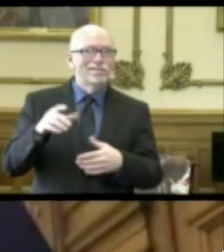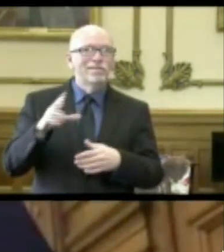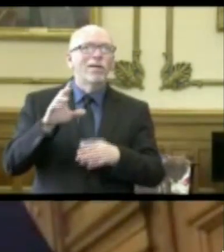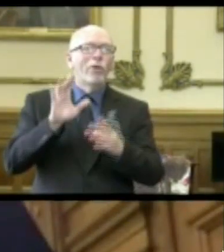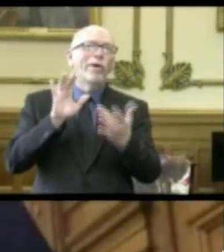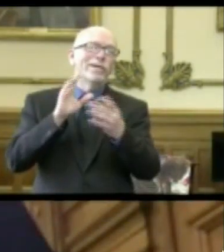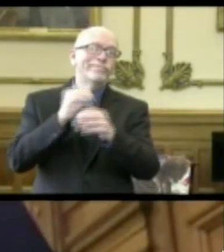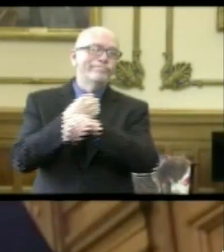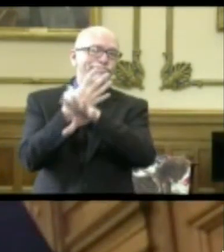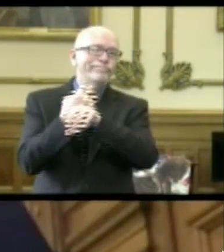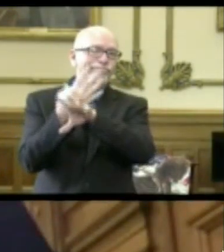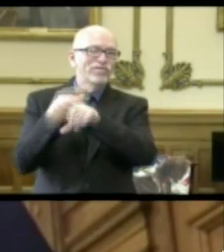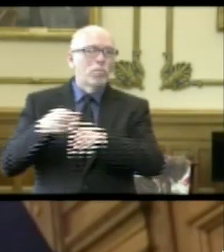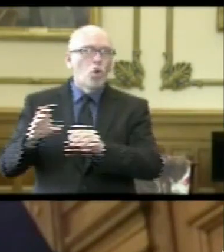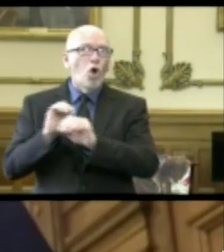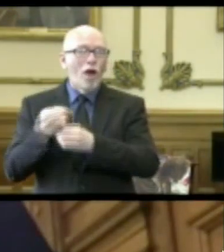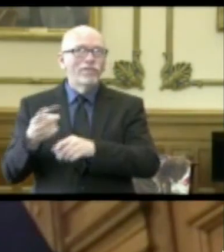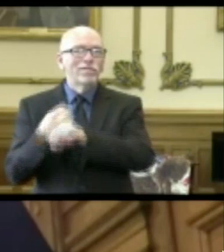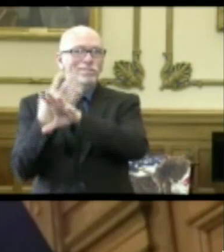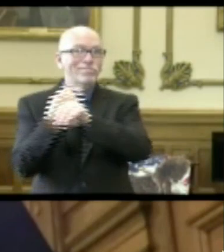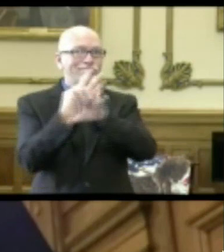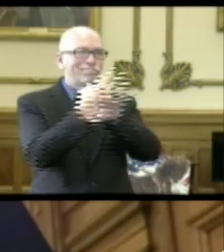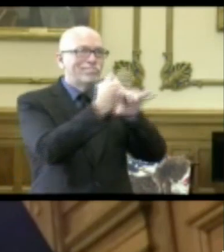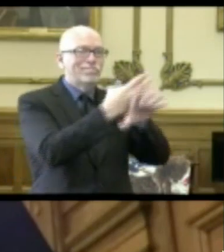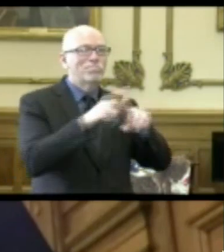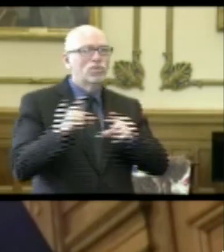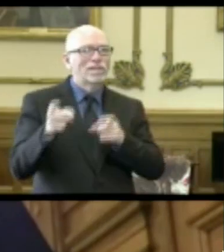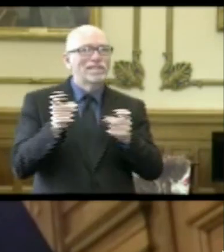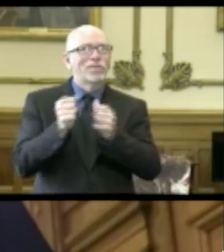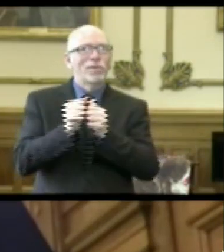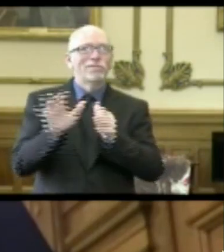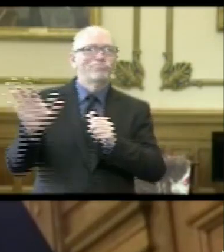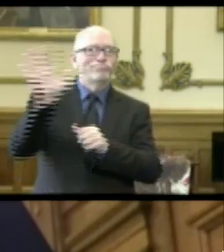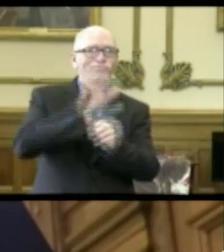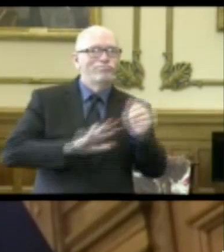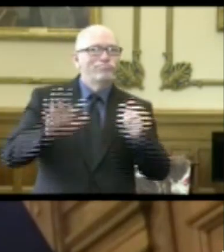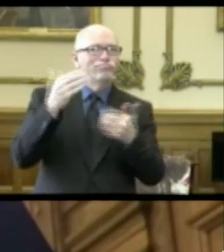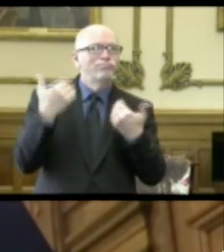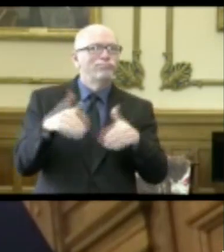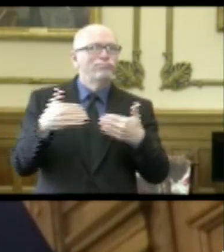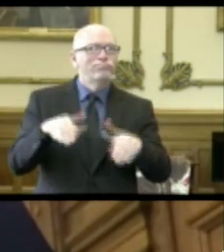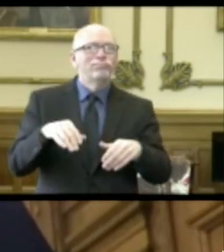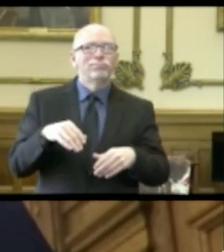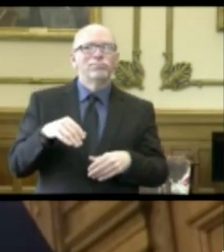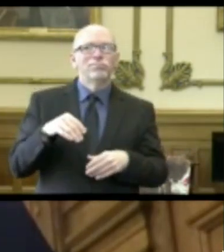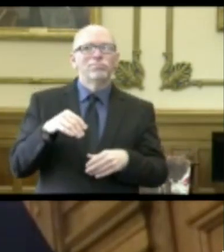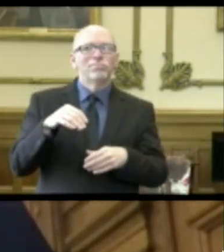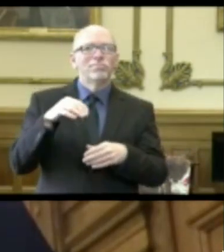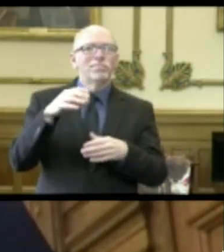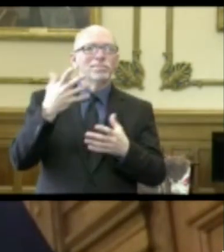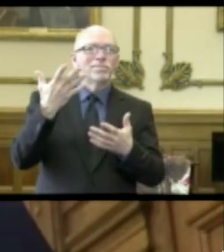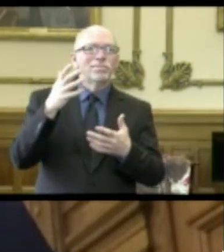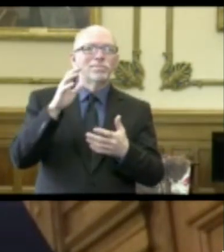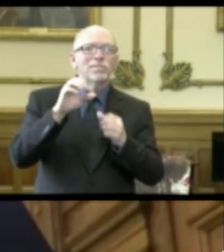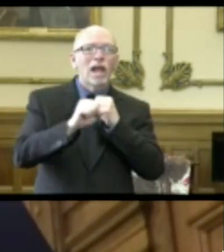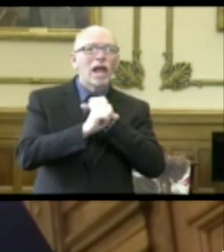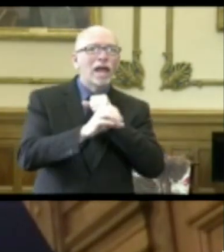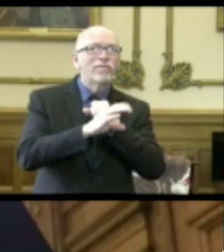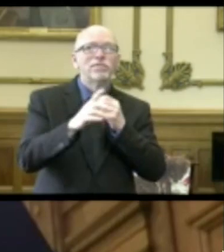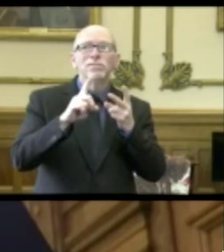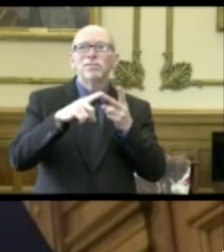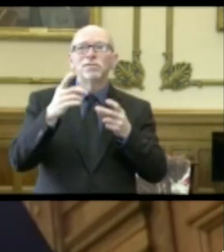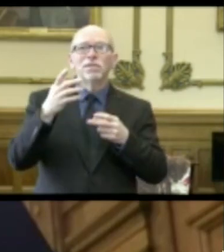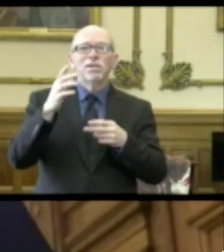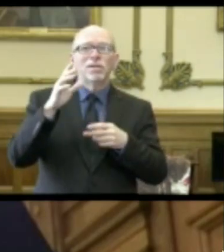from your office. But you've been dealing a lot with, in the ag world and tourism world and